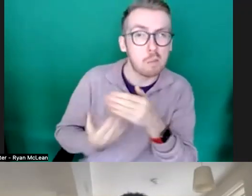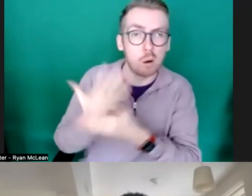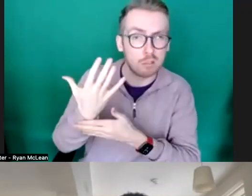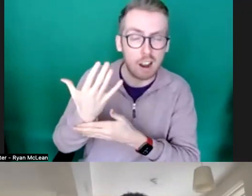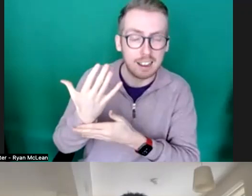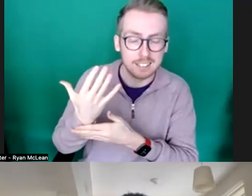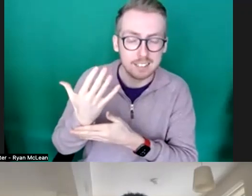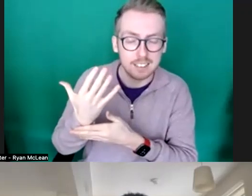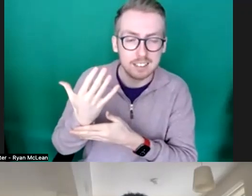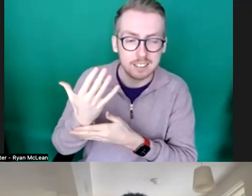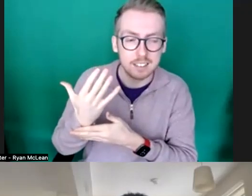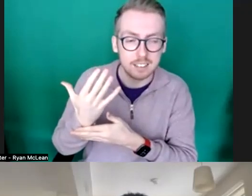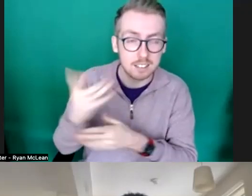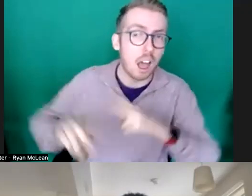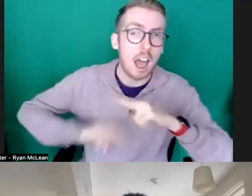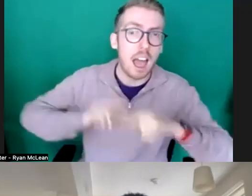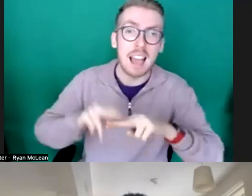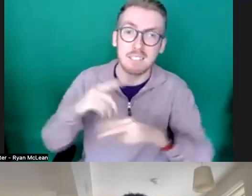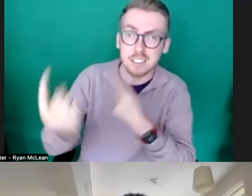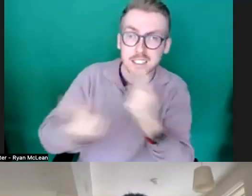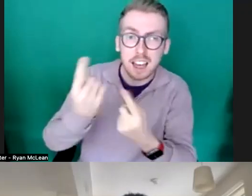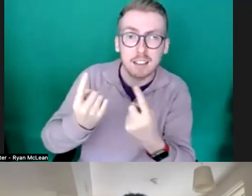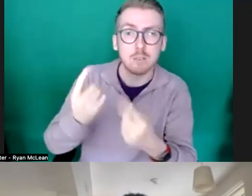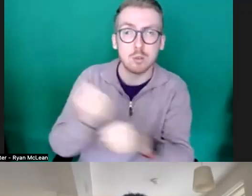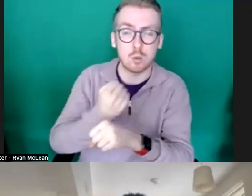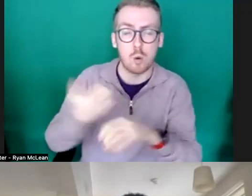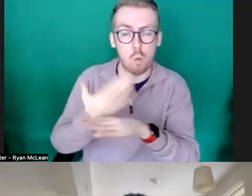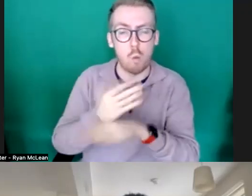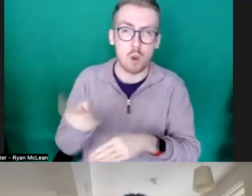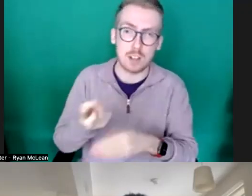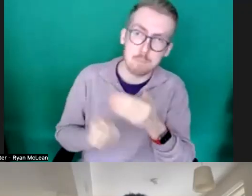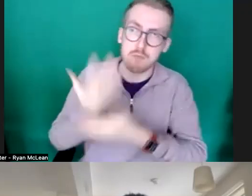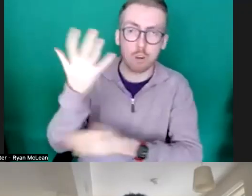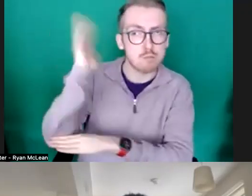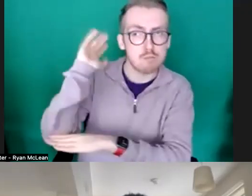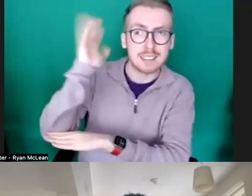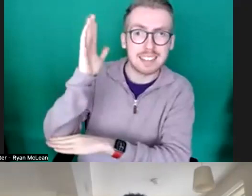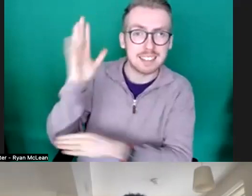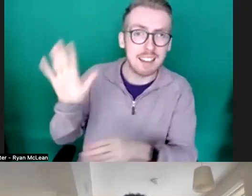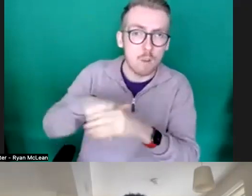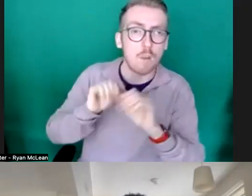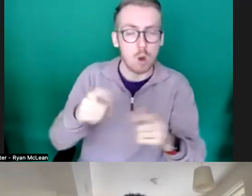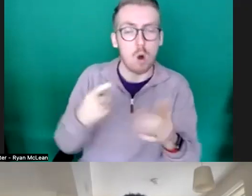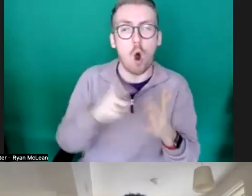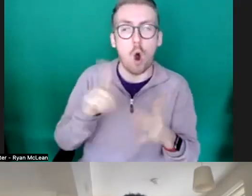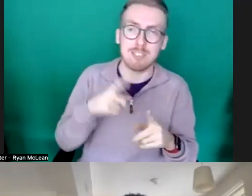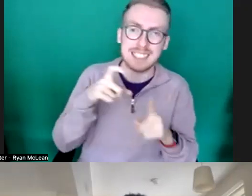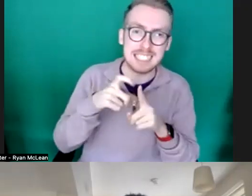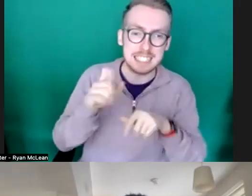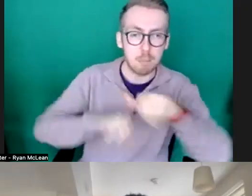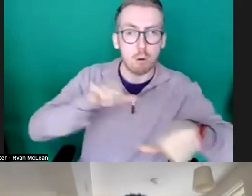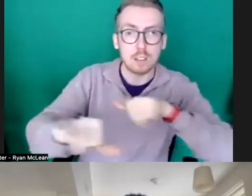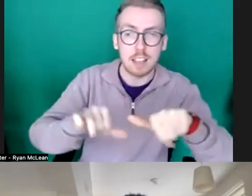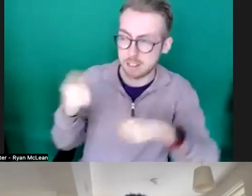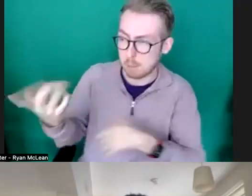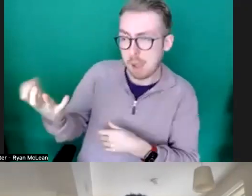if you are doing a work in progress kind of presentation as part of your r d process and they were asking would